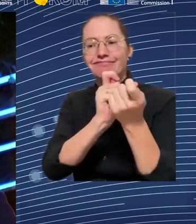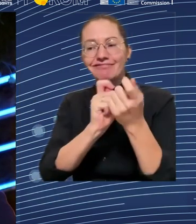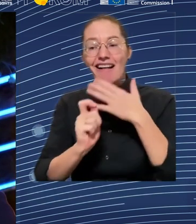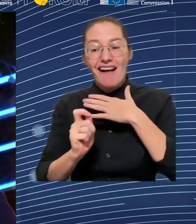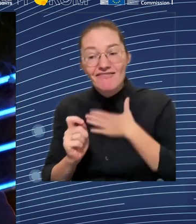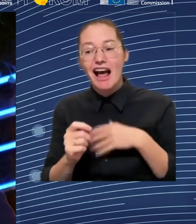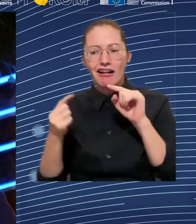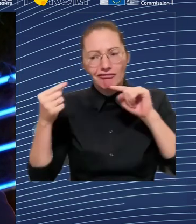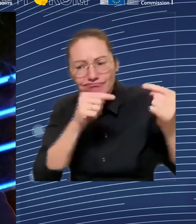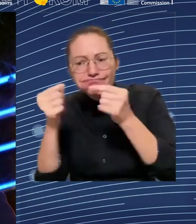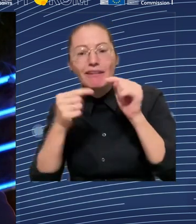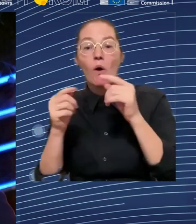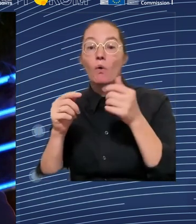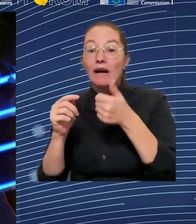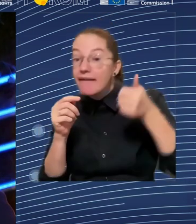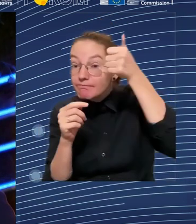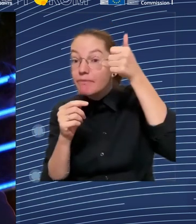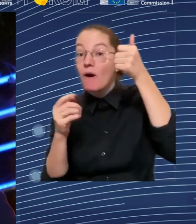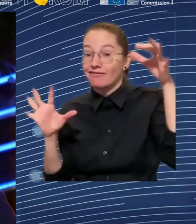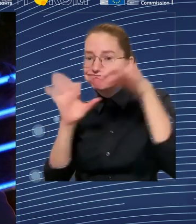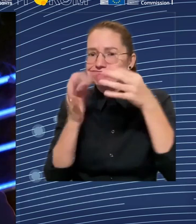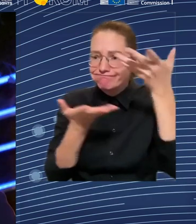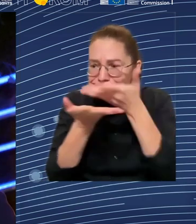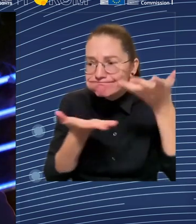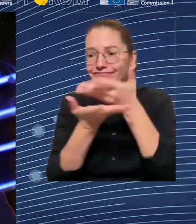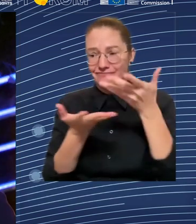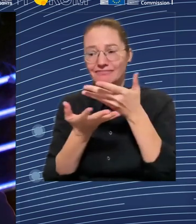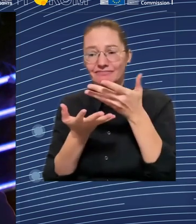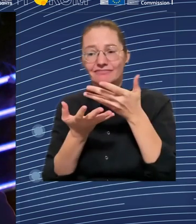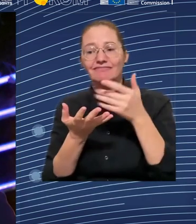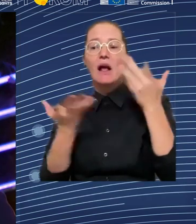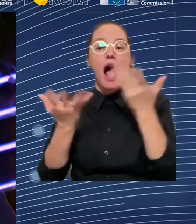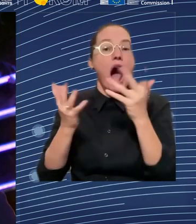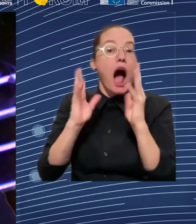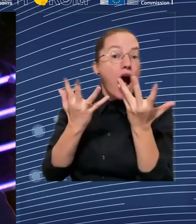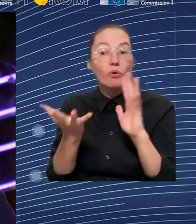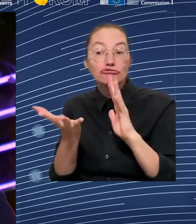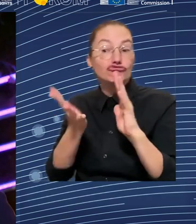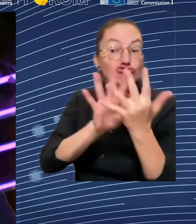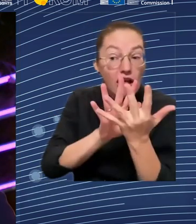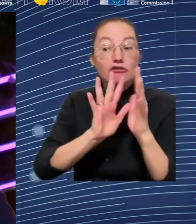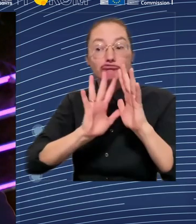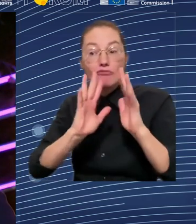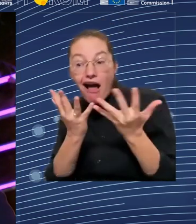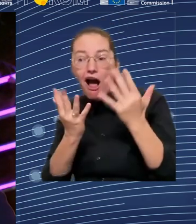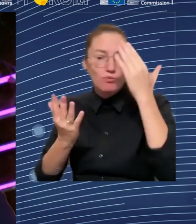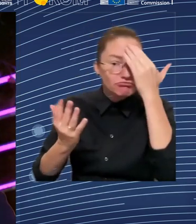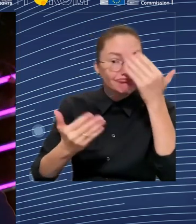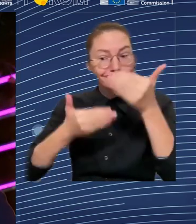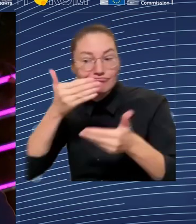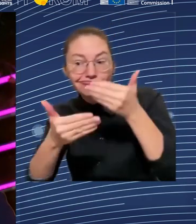also needs to be. We can't talk about this as if those other enabling frameworks.